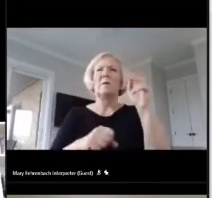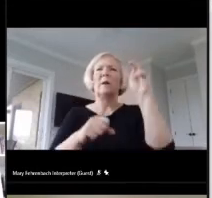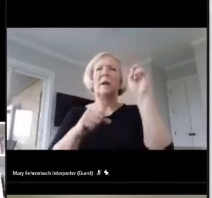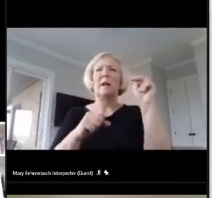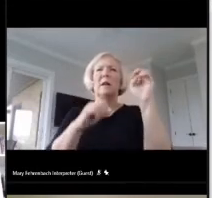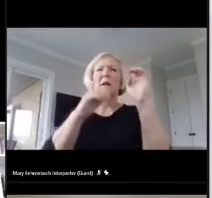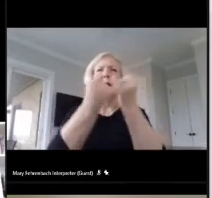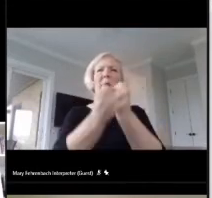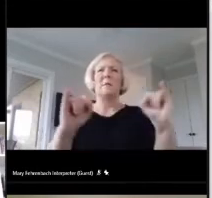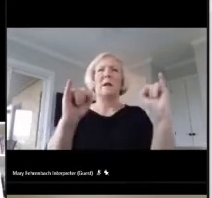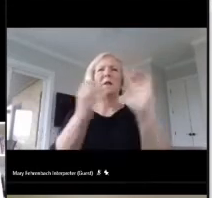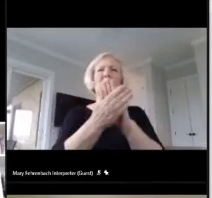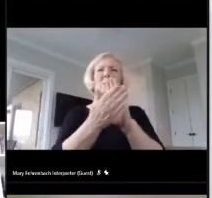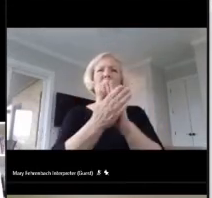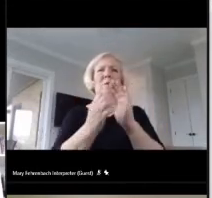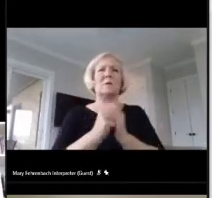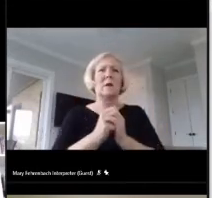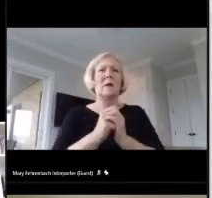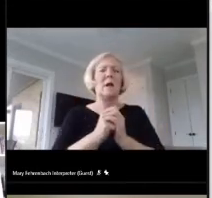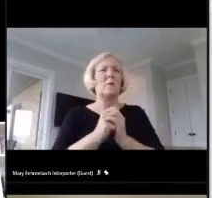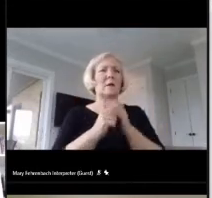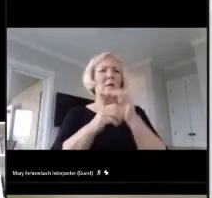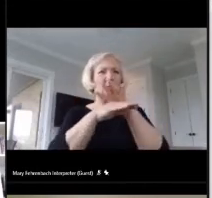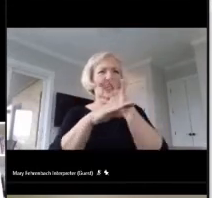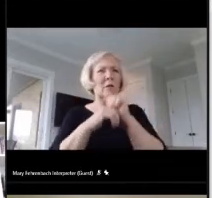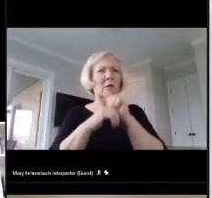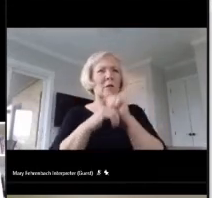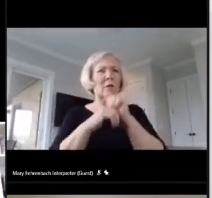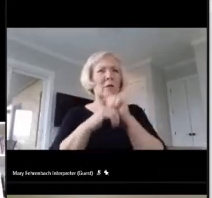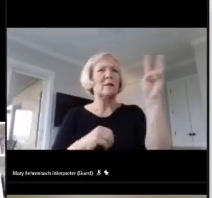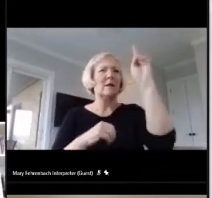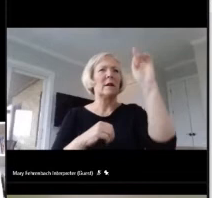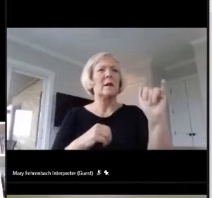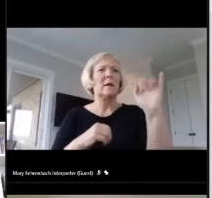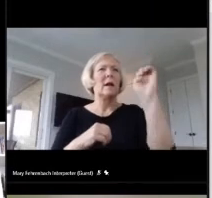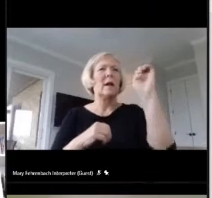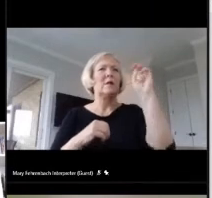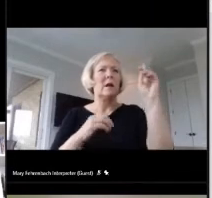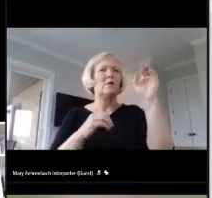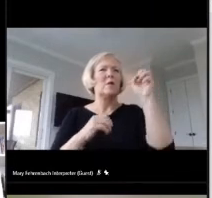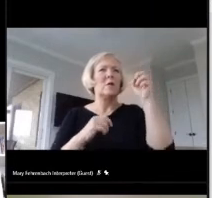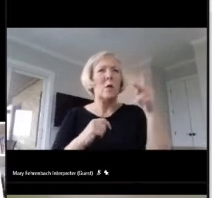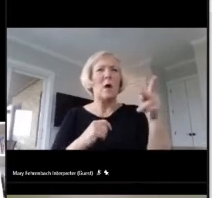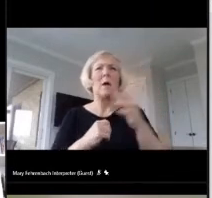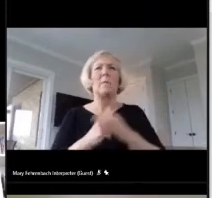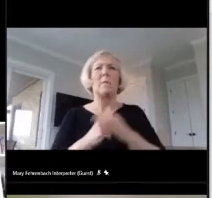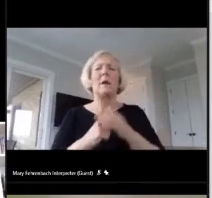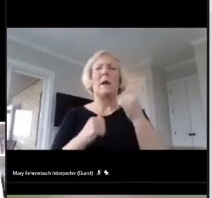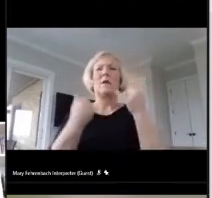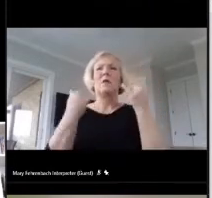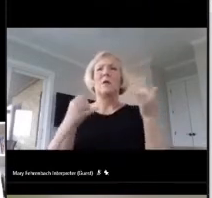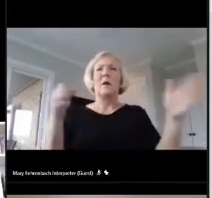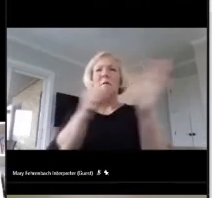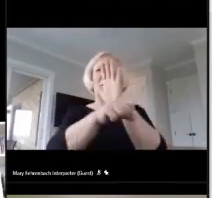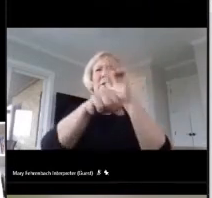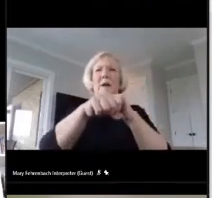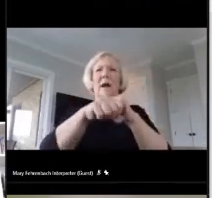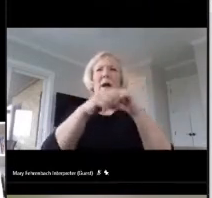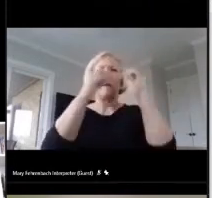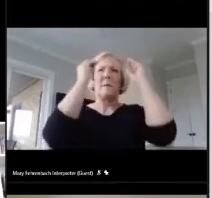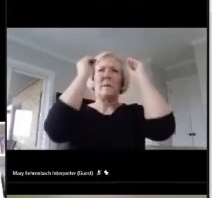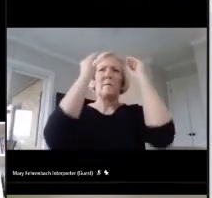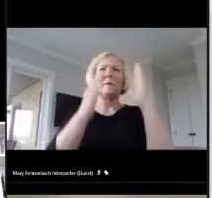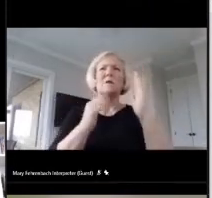West Kentucky Educational Cooperative and is currently a full-time faculty member at Murray State